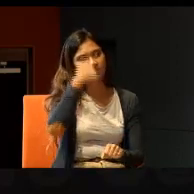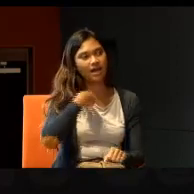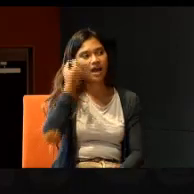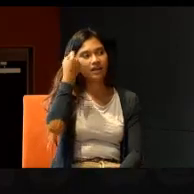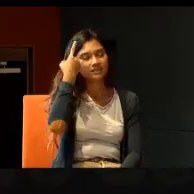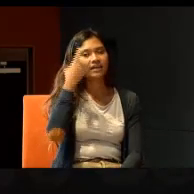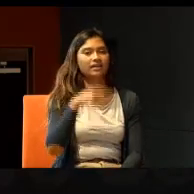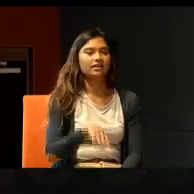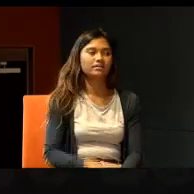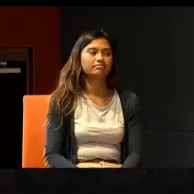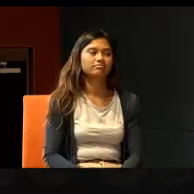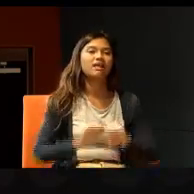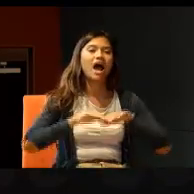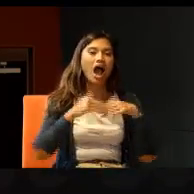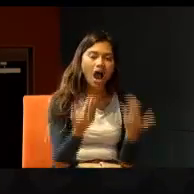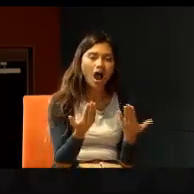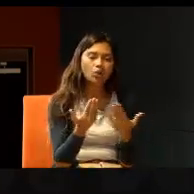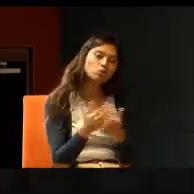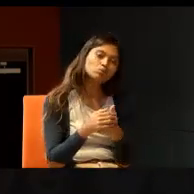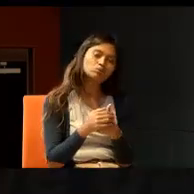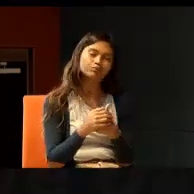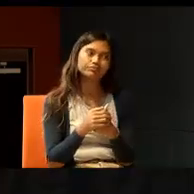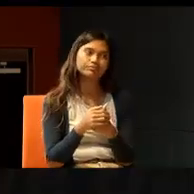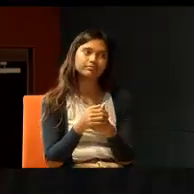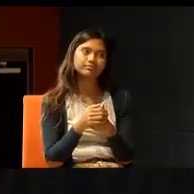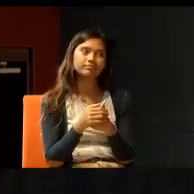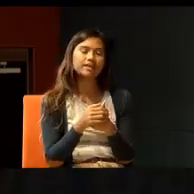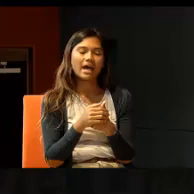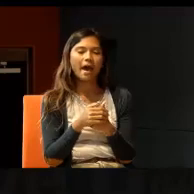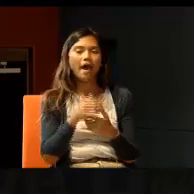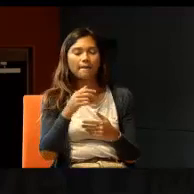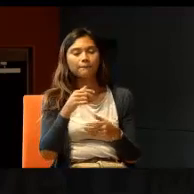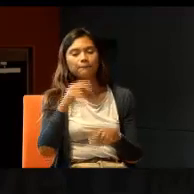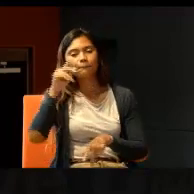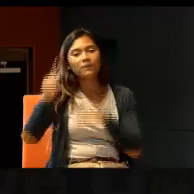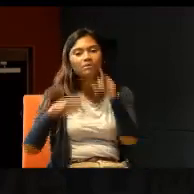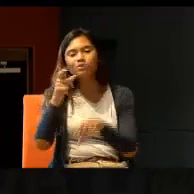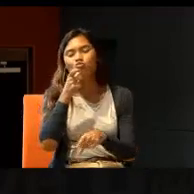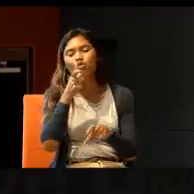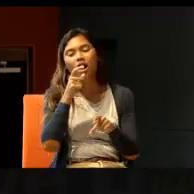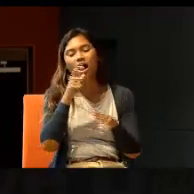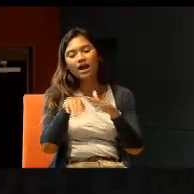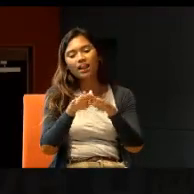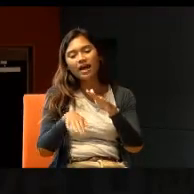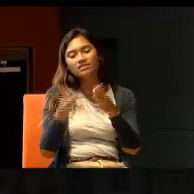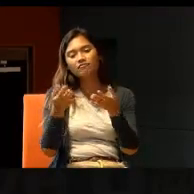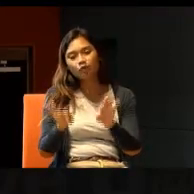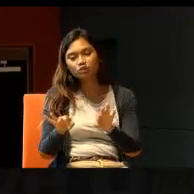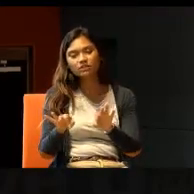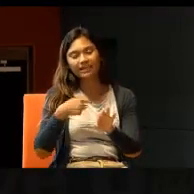how those who are, as we say, less privileged, less fortunate, because in some ways,